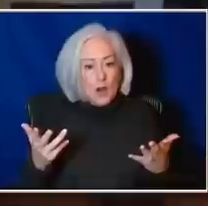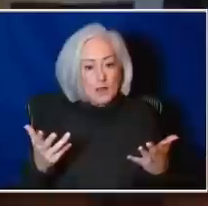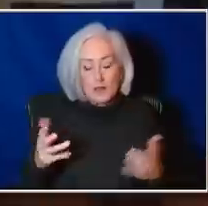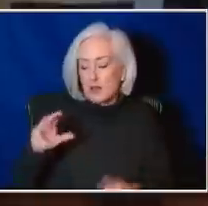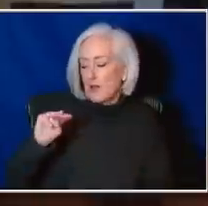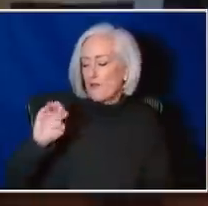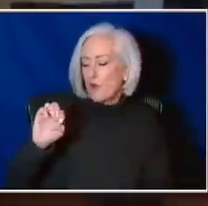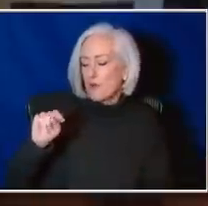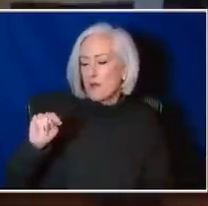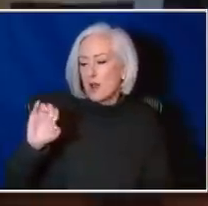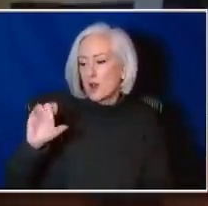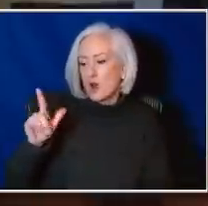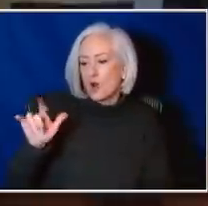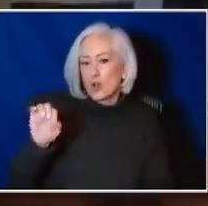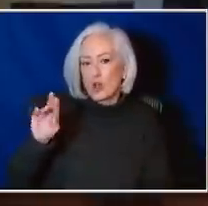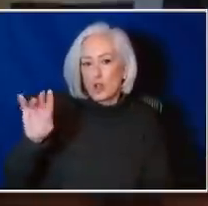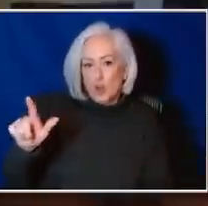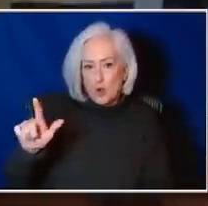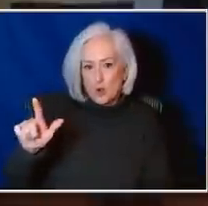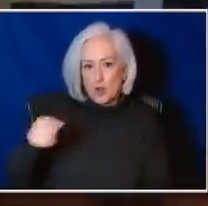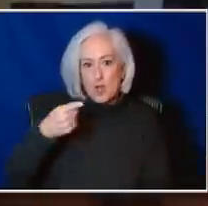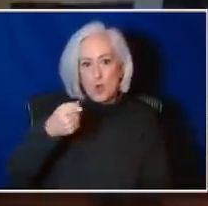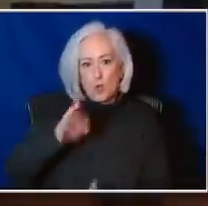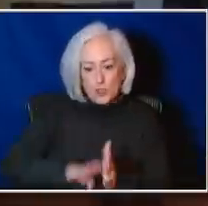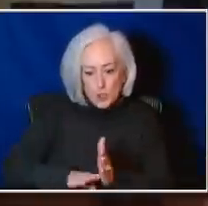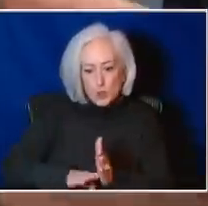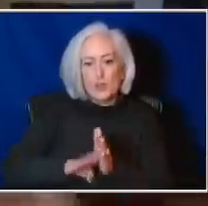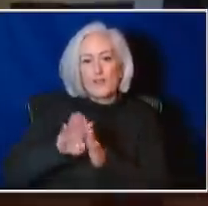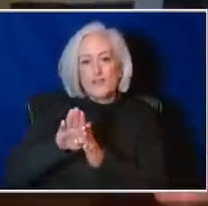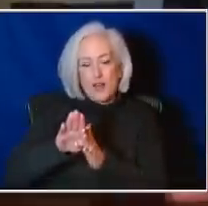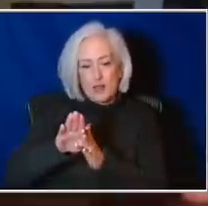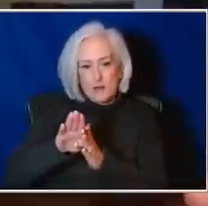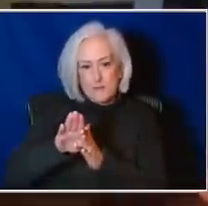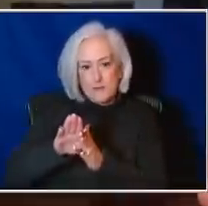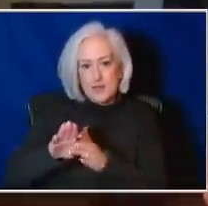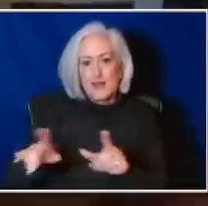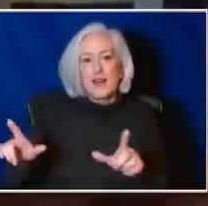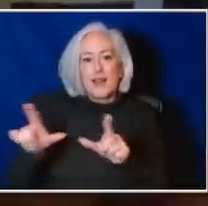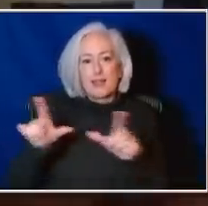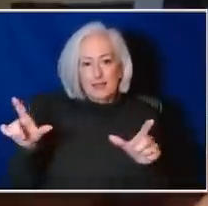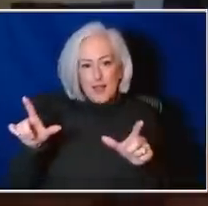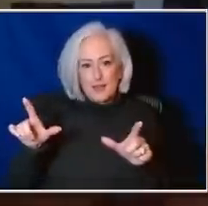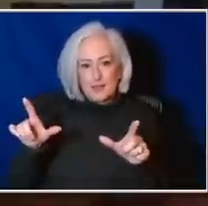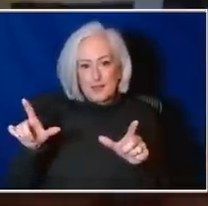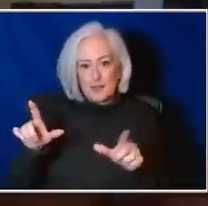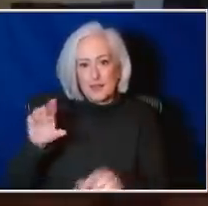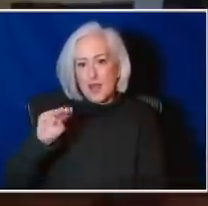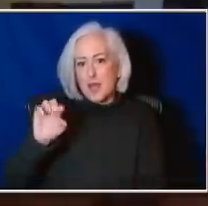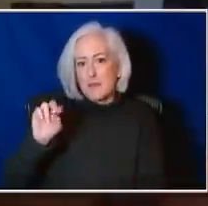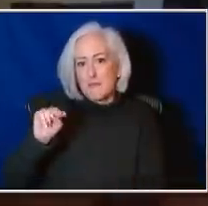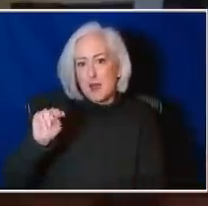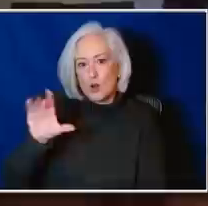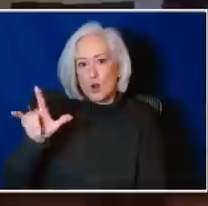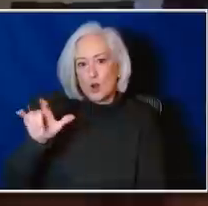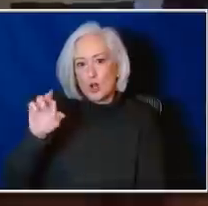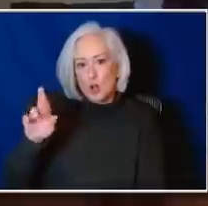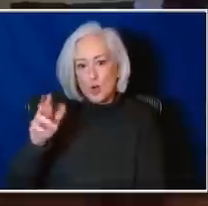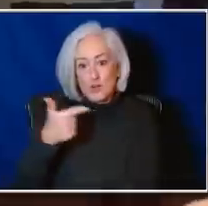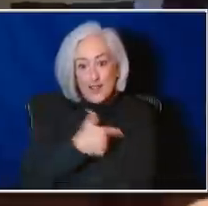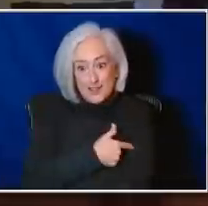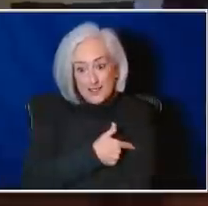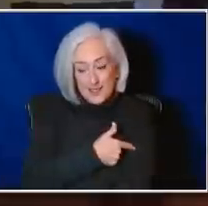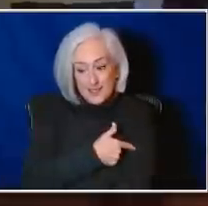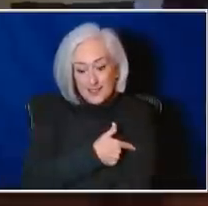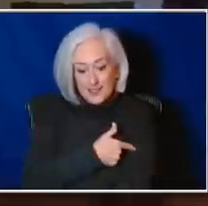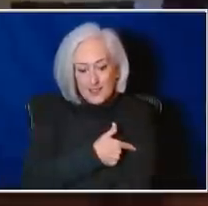by the time you develop and license a monoclonal, the variants have moved on. And that's happening because we're not getting